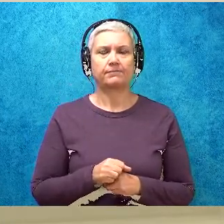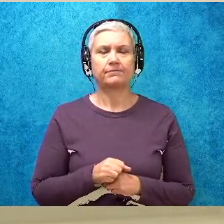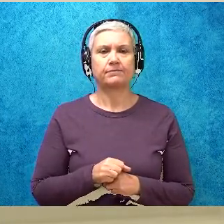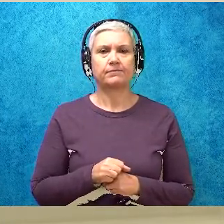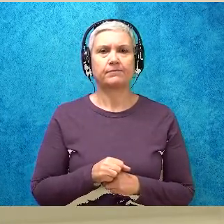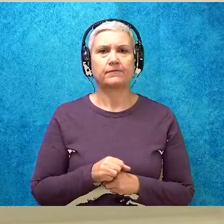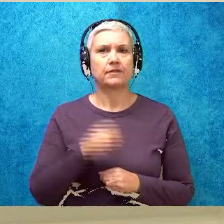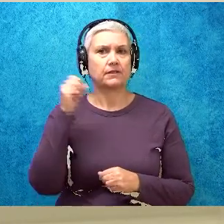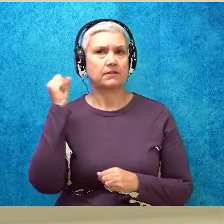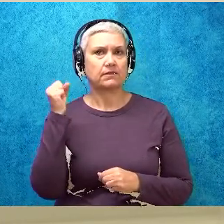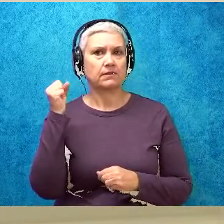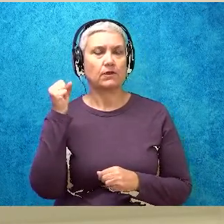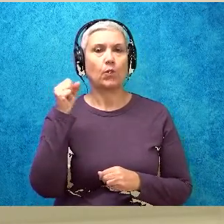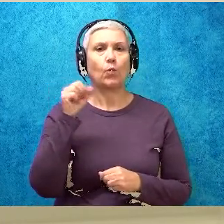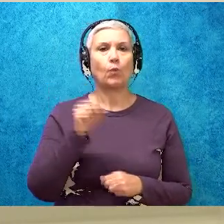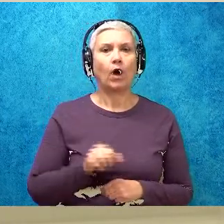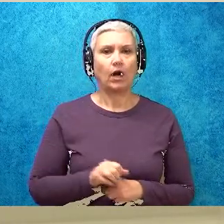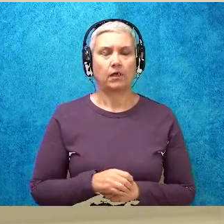Found. R.